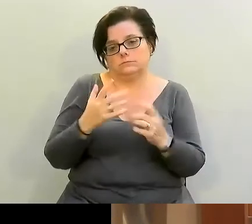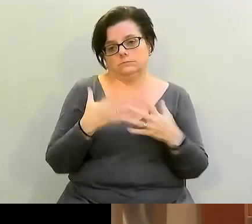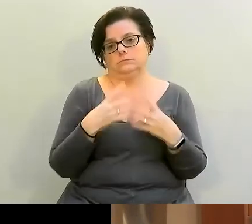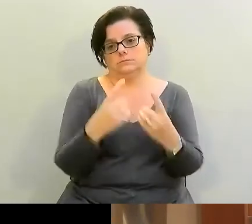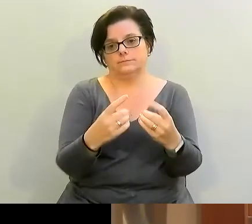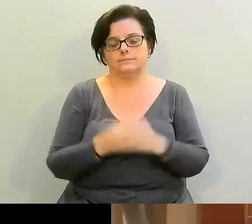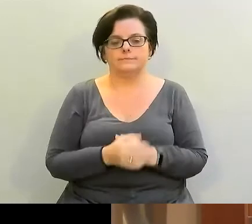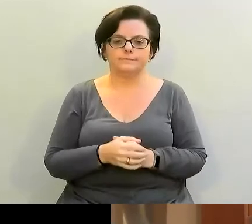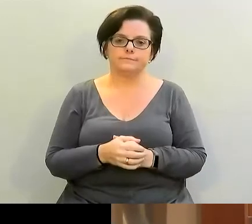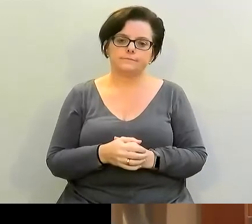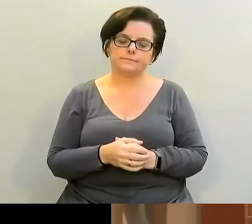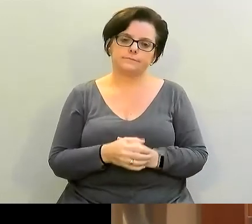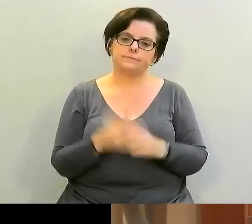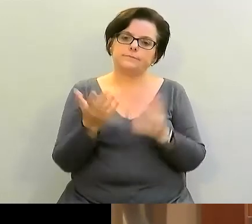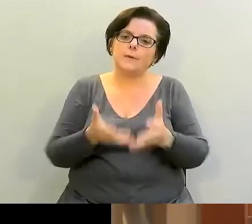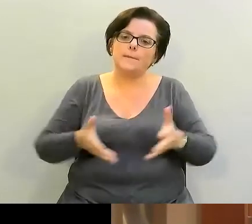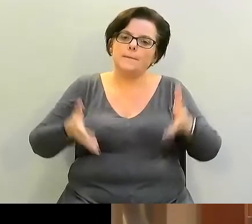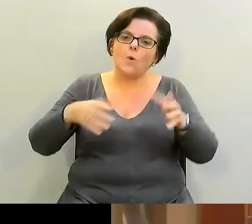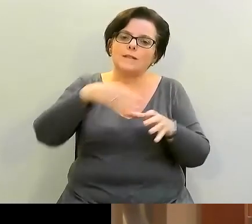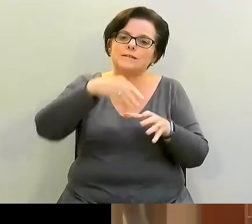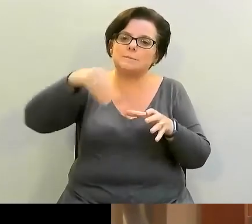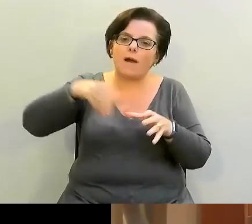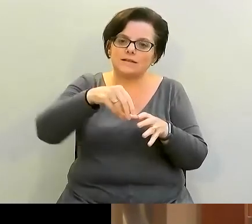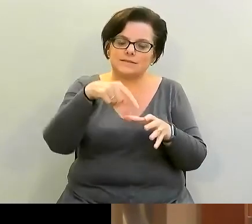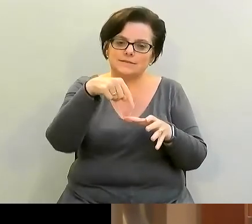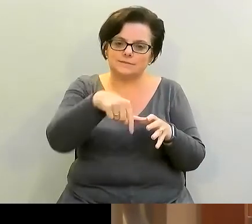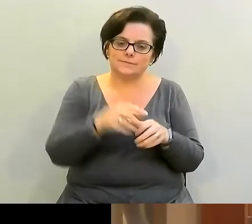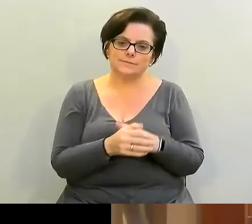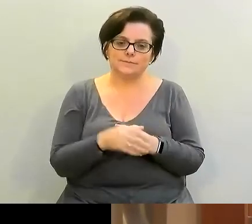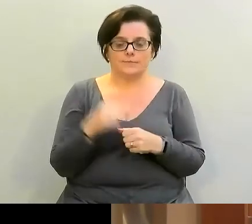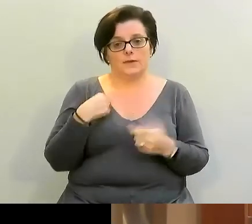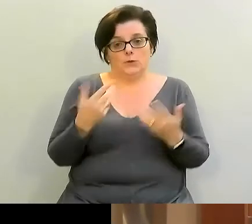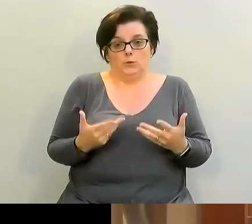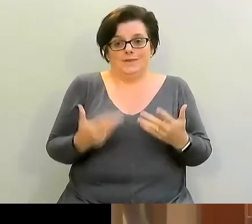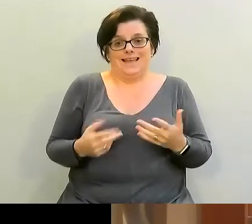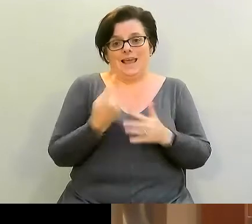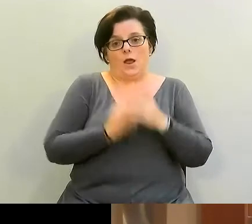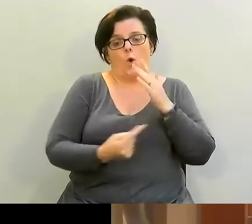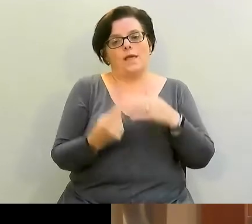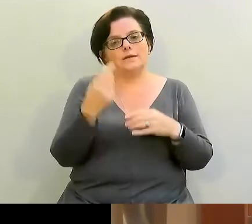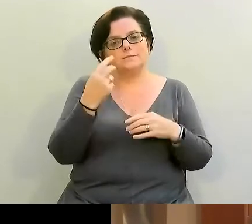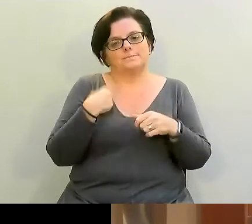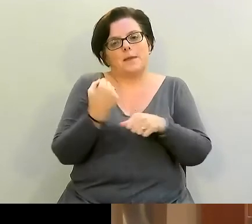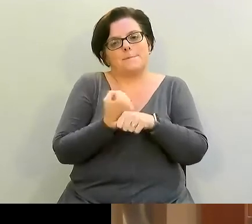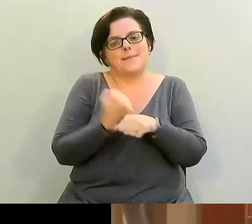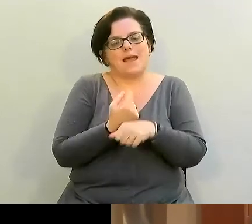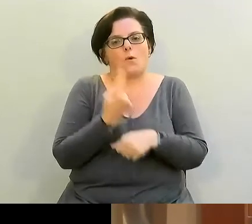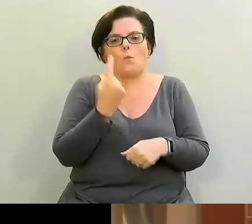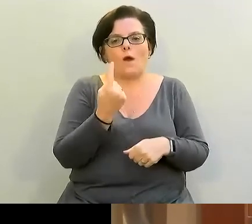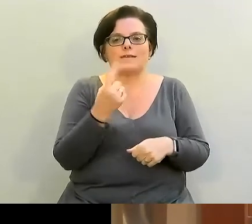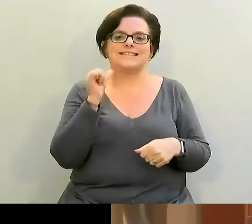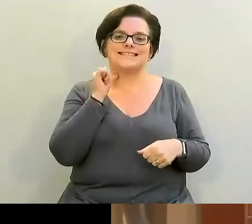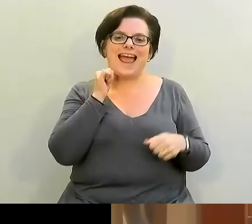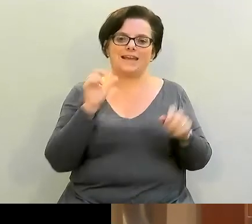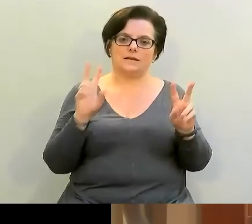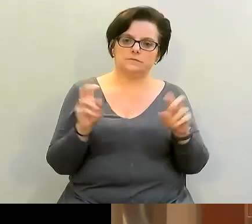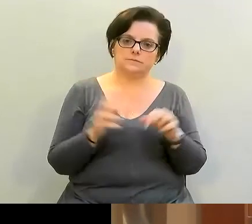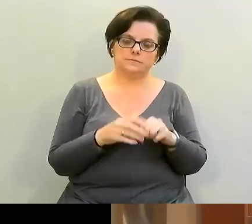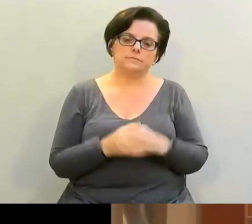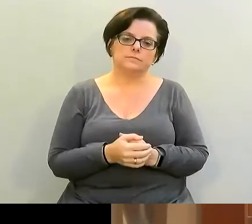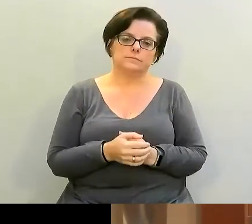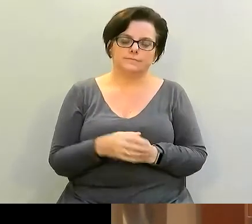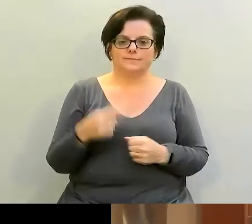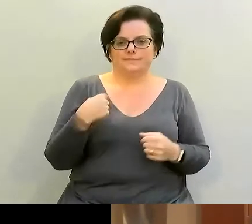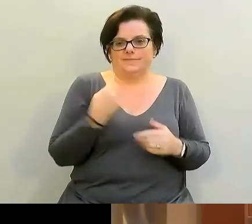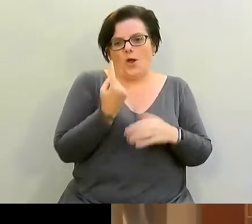spices. Now for today I'm actually only making one steak because right now I'm I'm on my own at home and it's